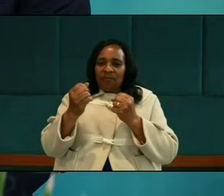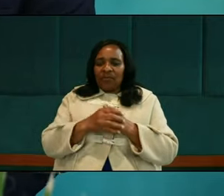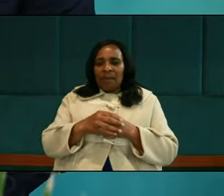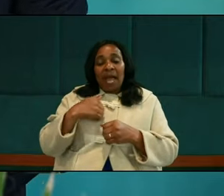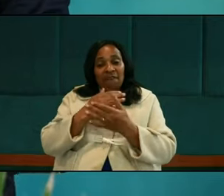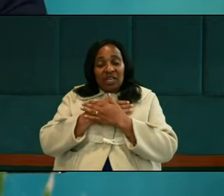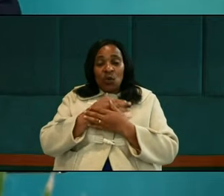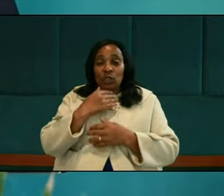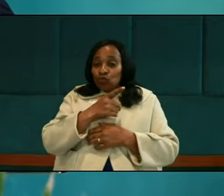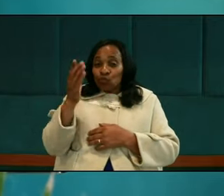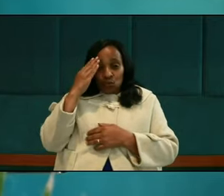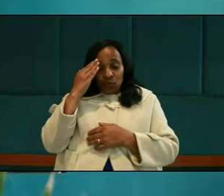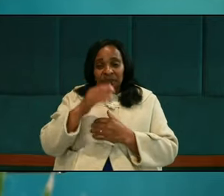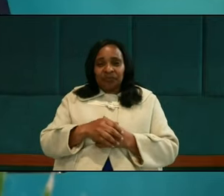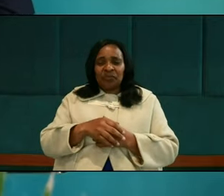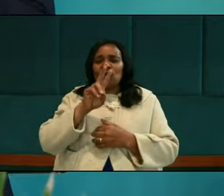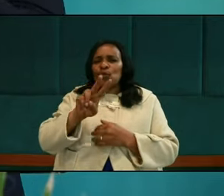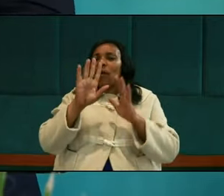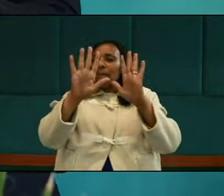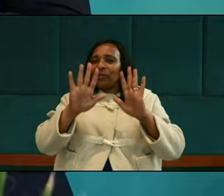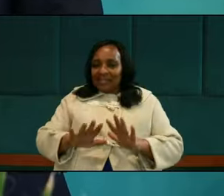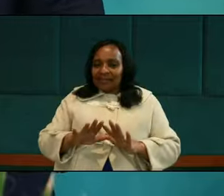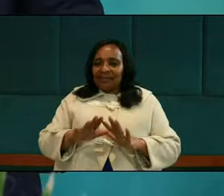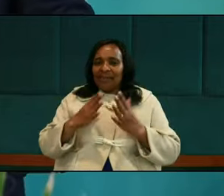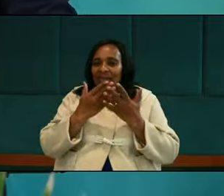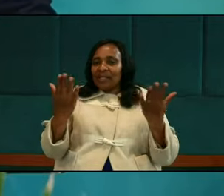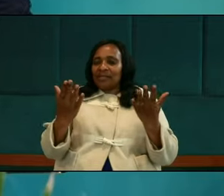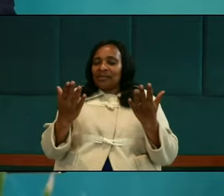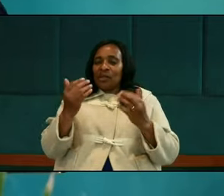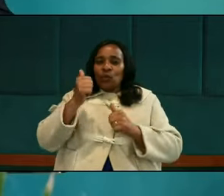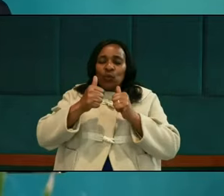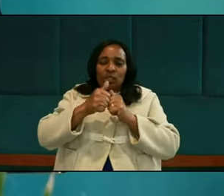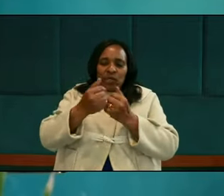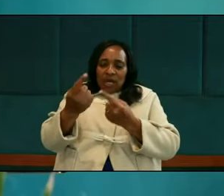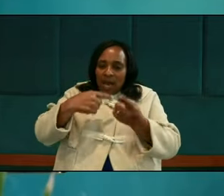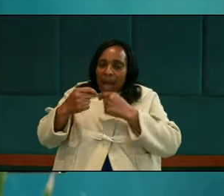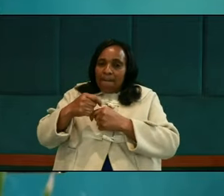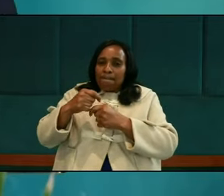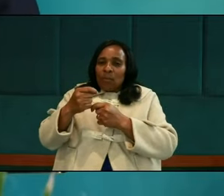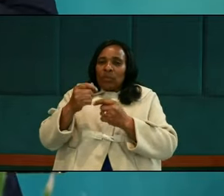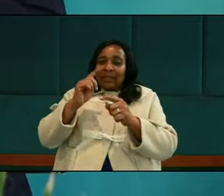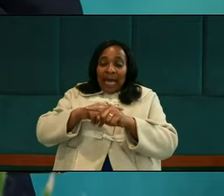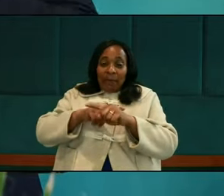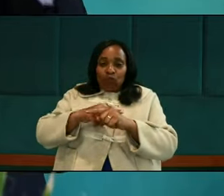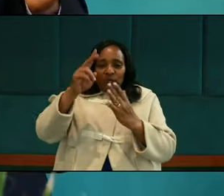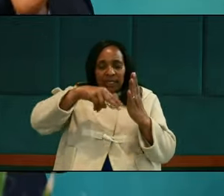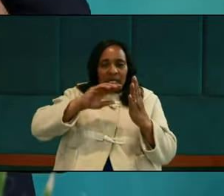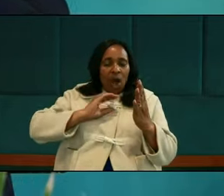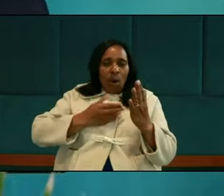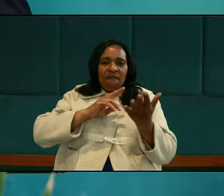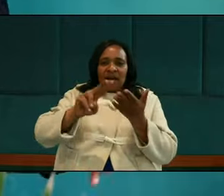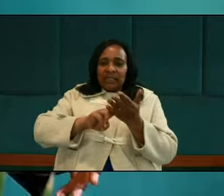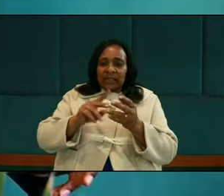I want you to know that there are two important aspects that we will explore as we unpack our text and as we